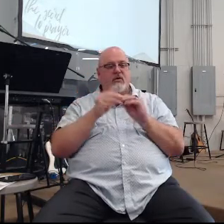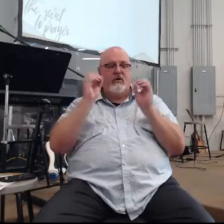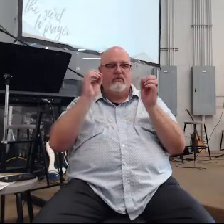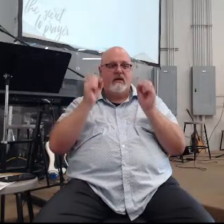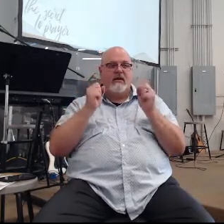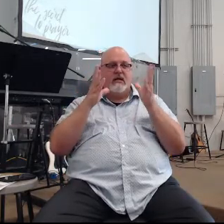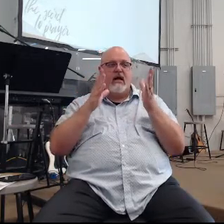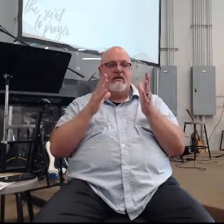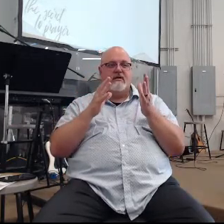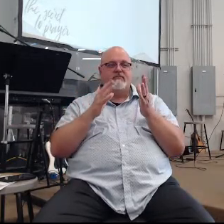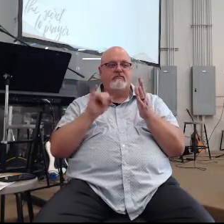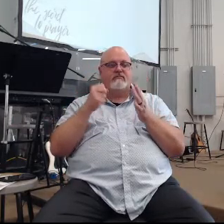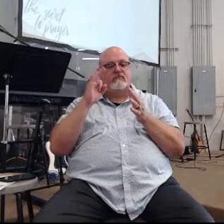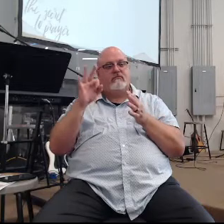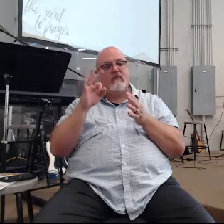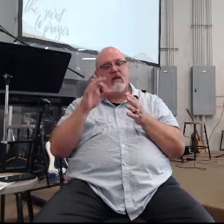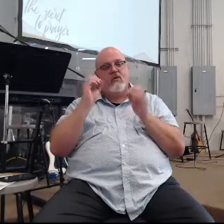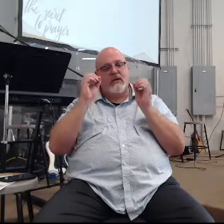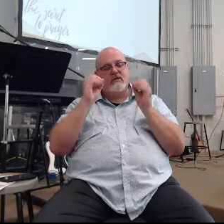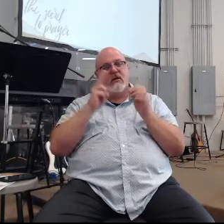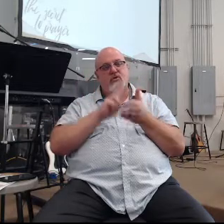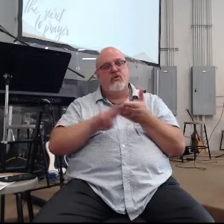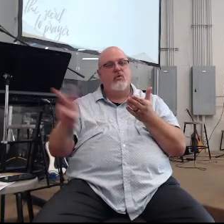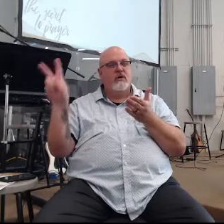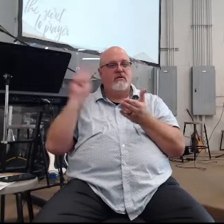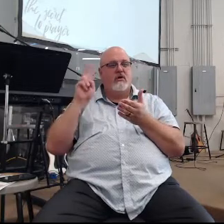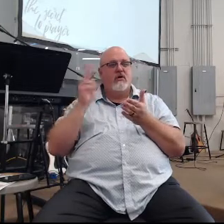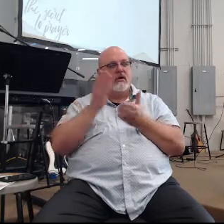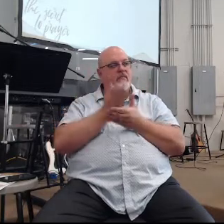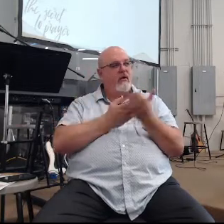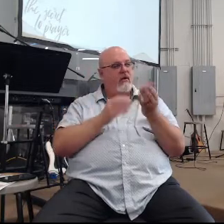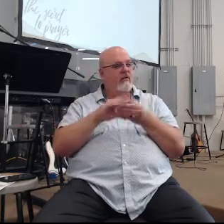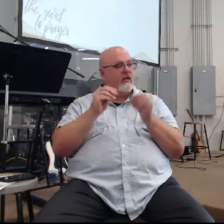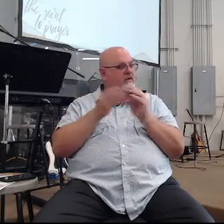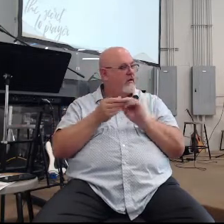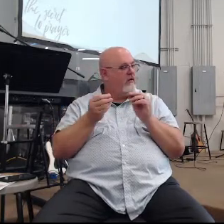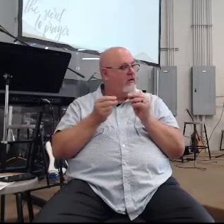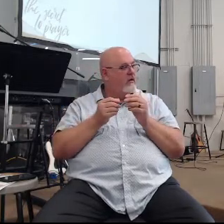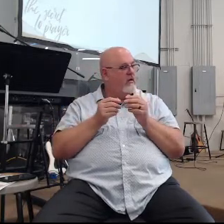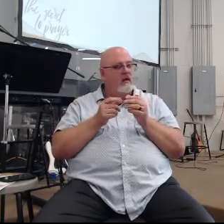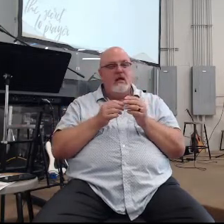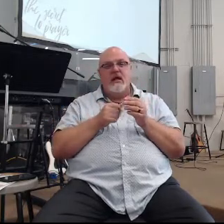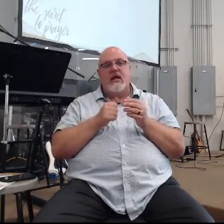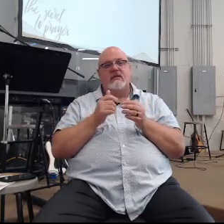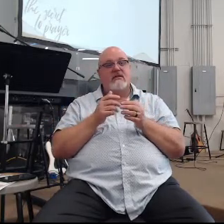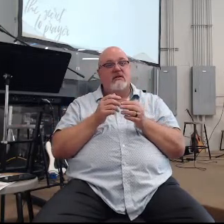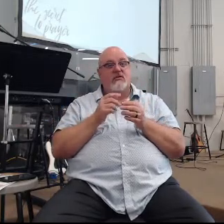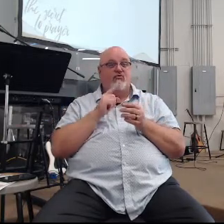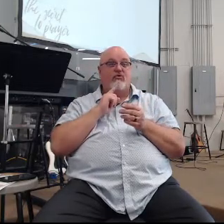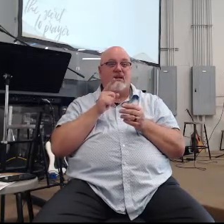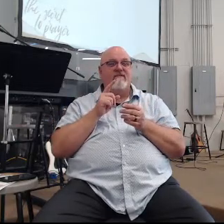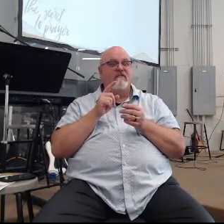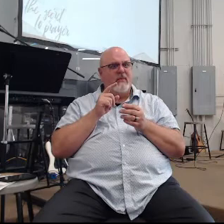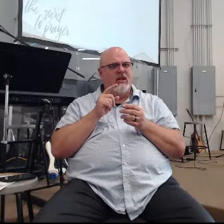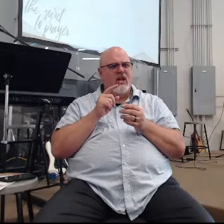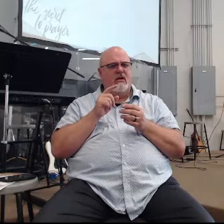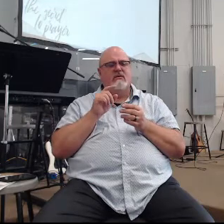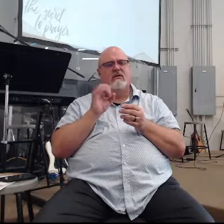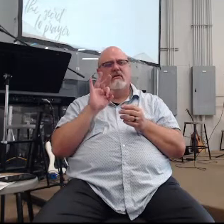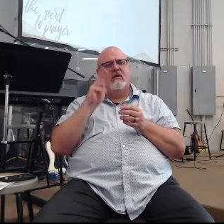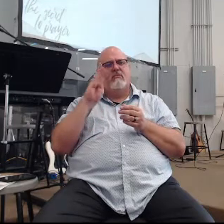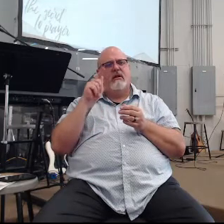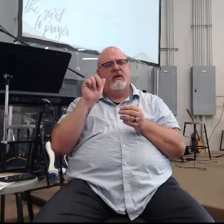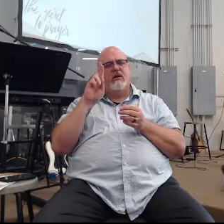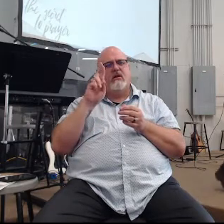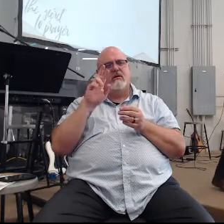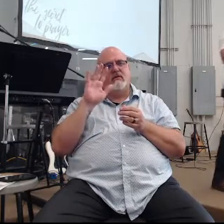lot in fact Jeff when he taught two weeks ago talked about this part of the story so and it's probably the most this scene of calling fire down